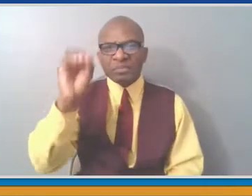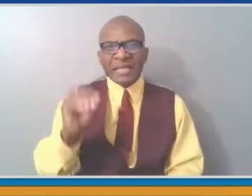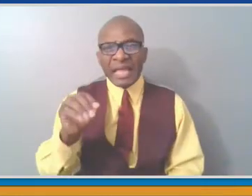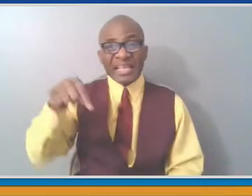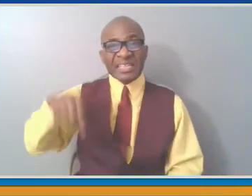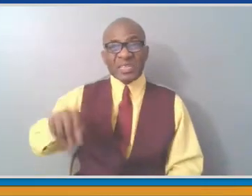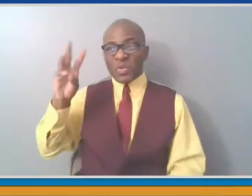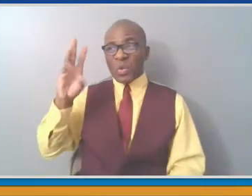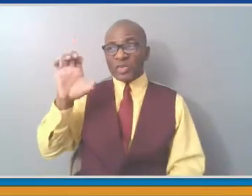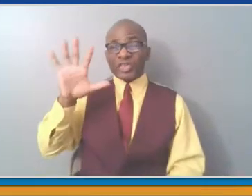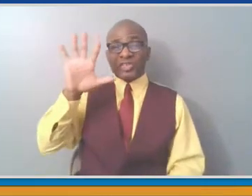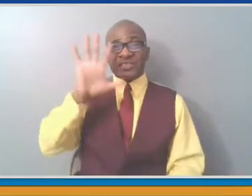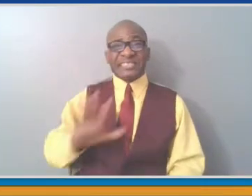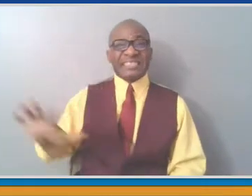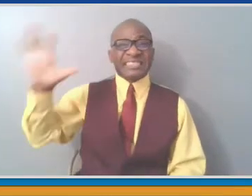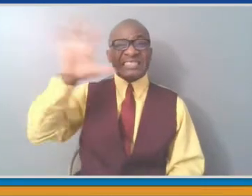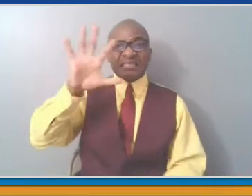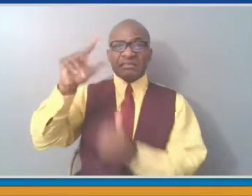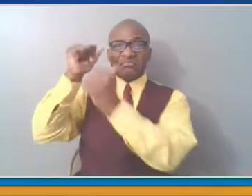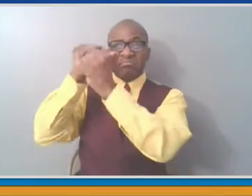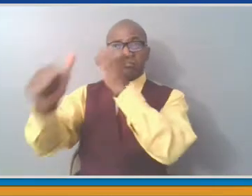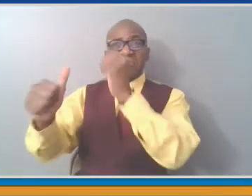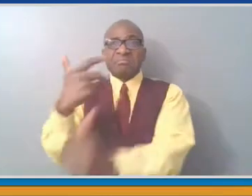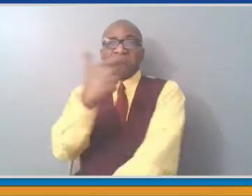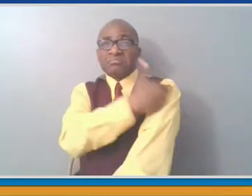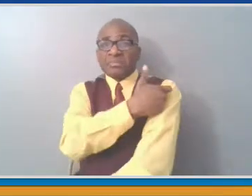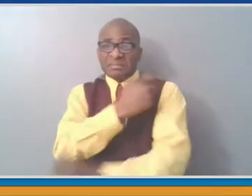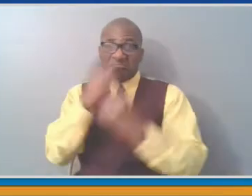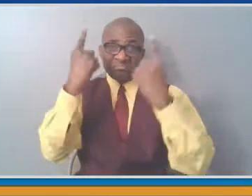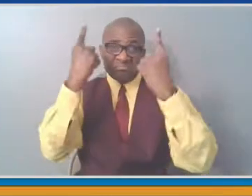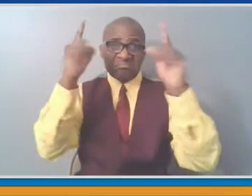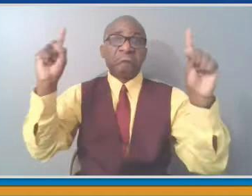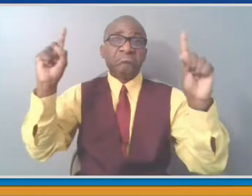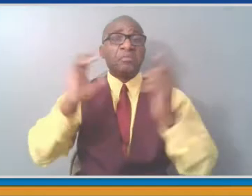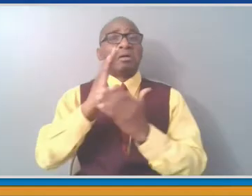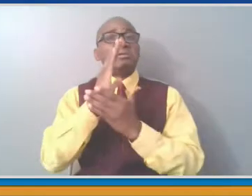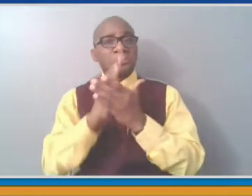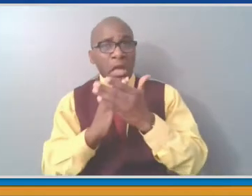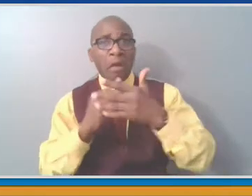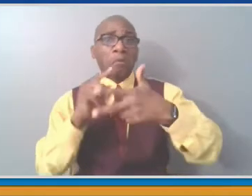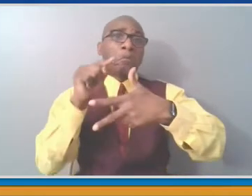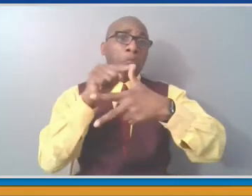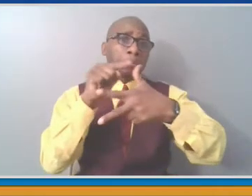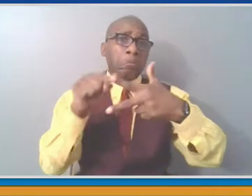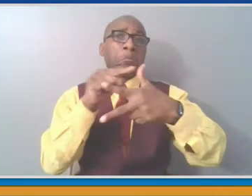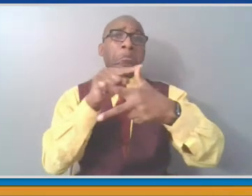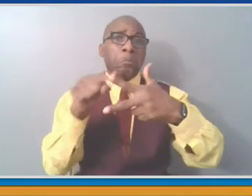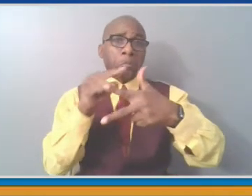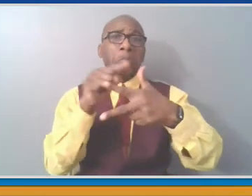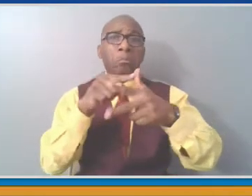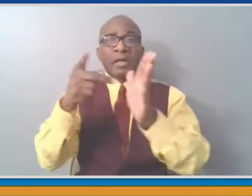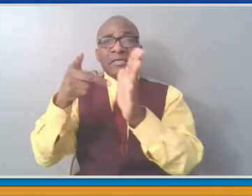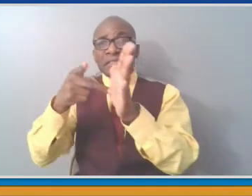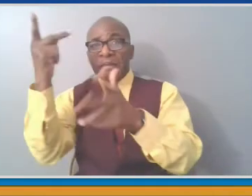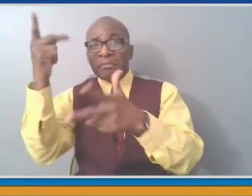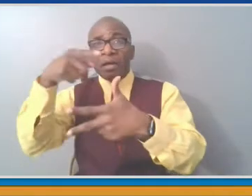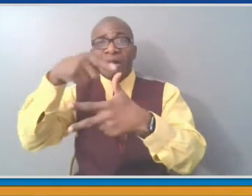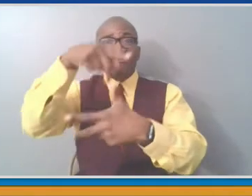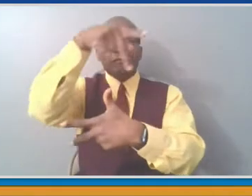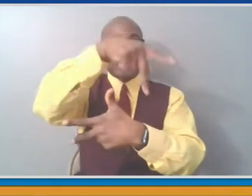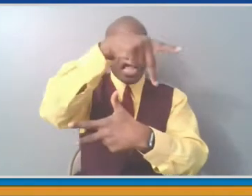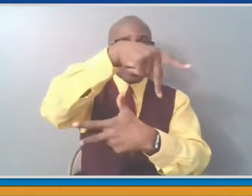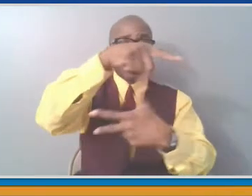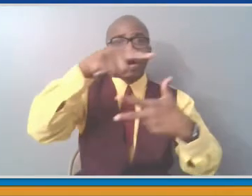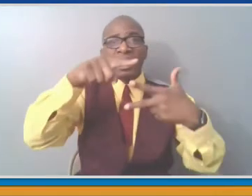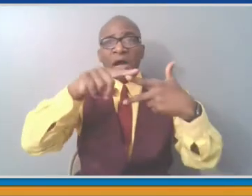Johnson & Johnson, a one-dose treatment, we have an additional 14 percent that gets us up to 46 percent of the people who have had